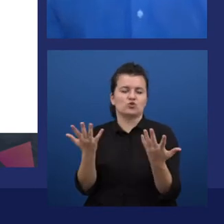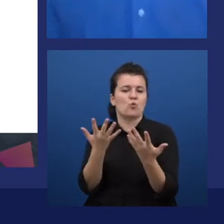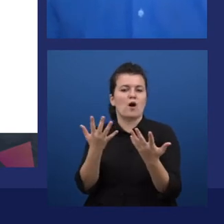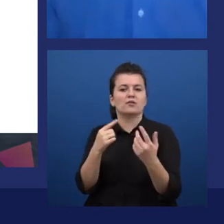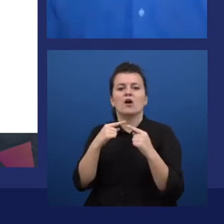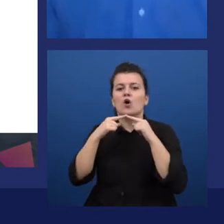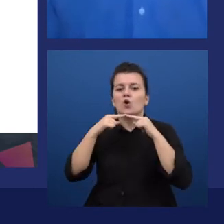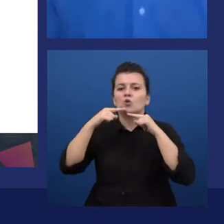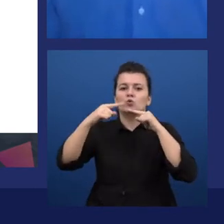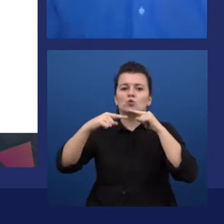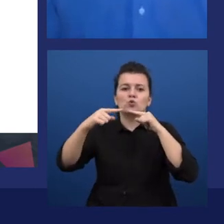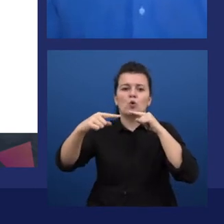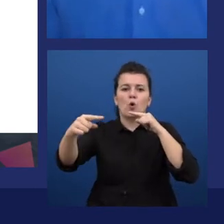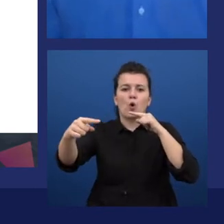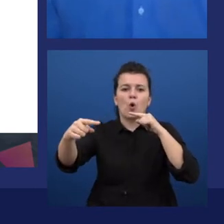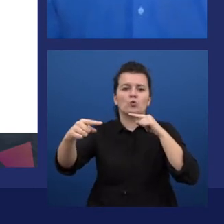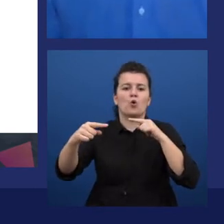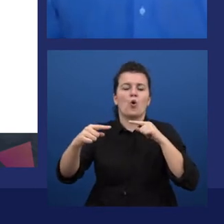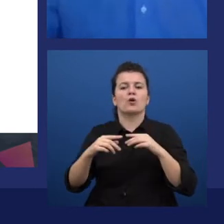breaks,